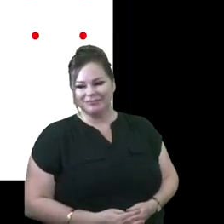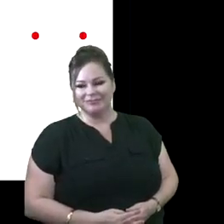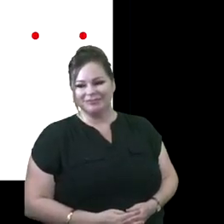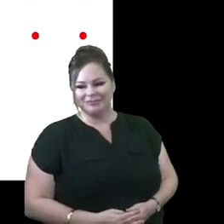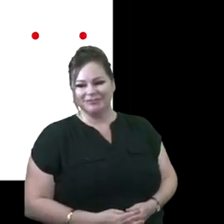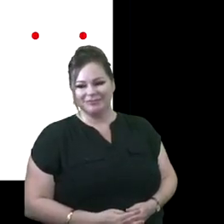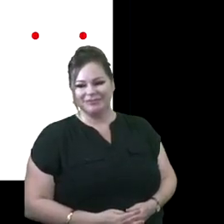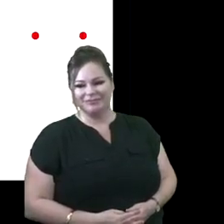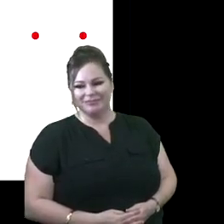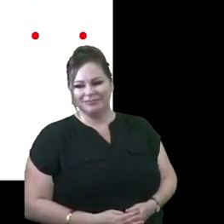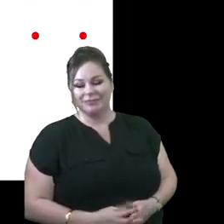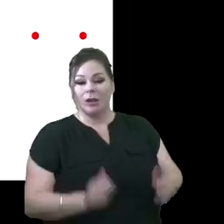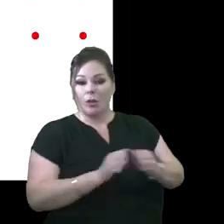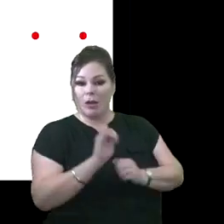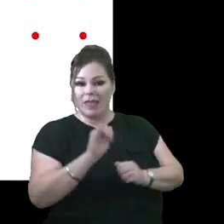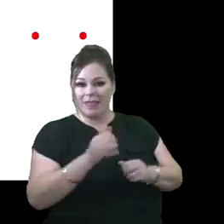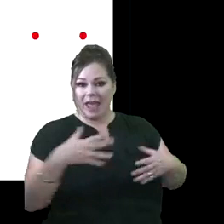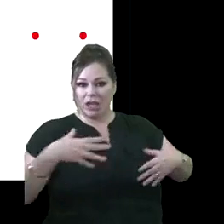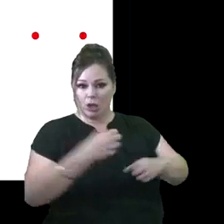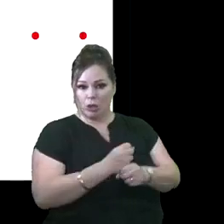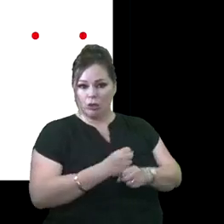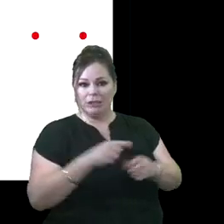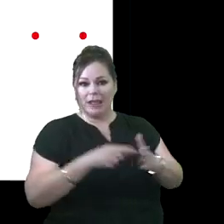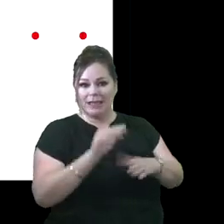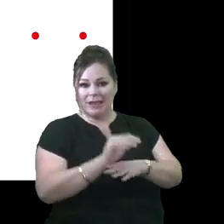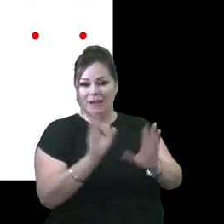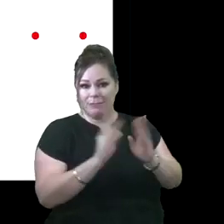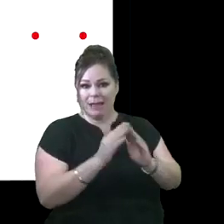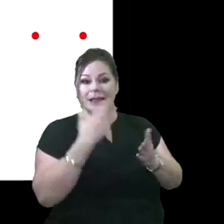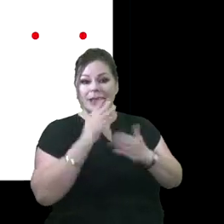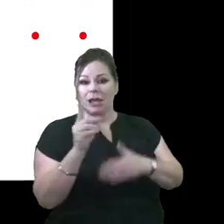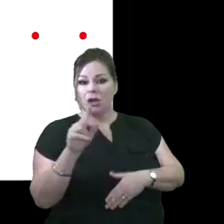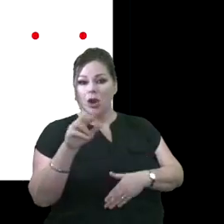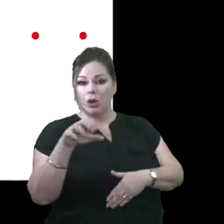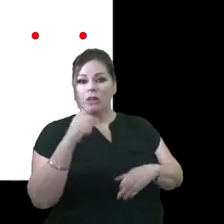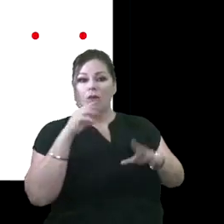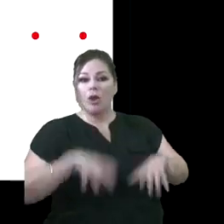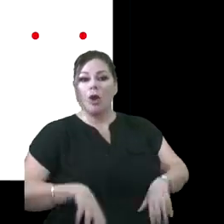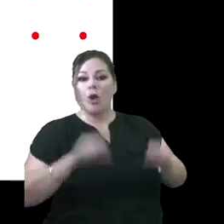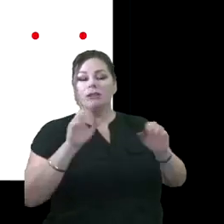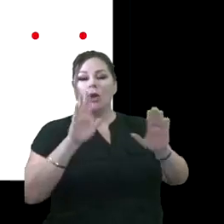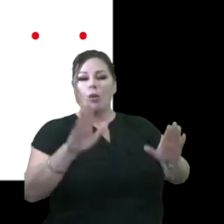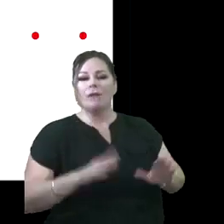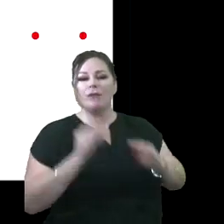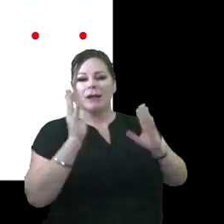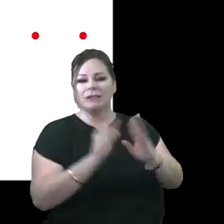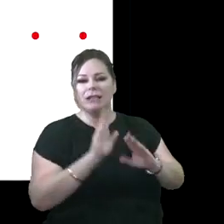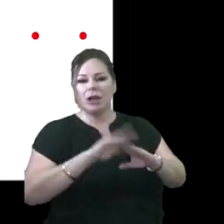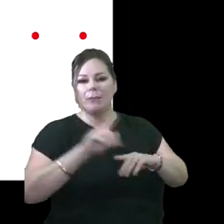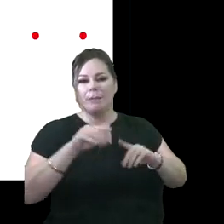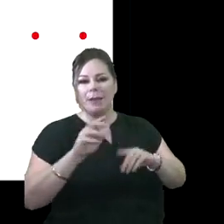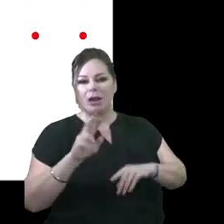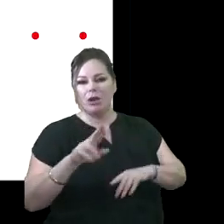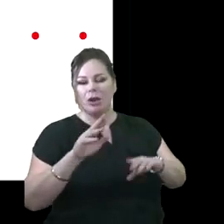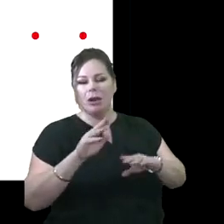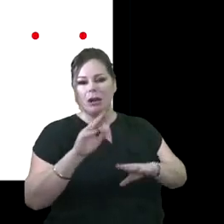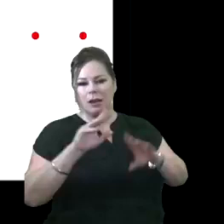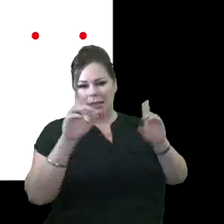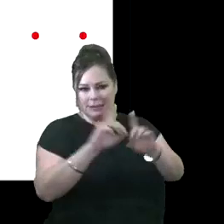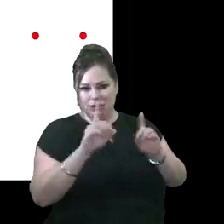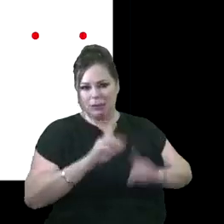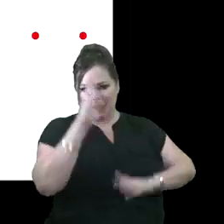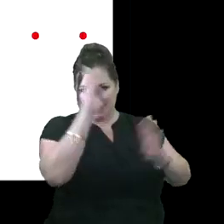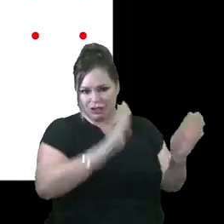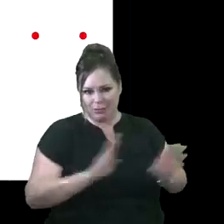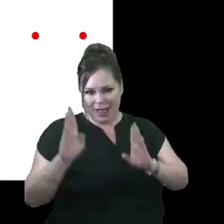Thank you. Thank Spencer. And with that, that concludes this evening's meeting. Thank you, Dr. Gross, for hosting a wonderful information session on Maynard ISD's District of Innovation